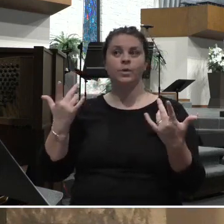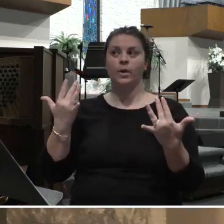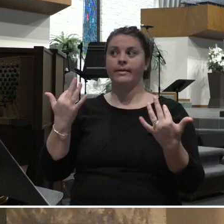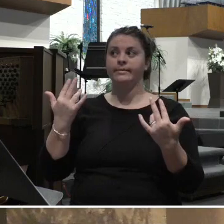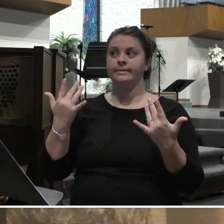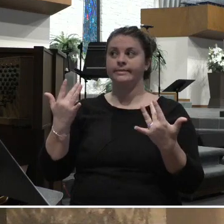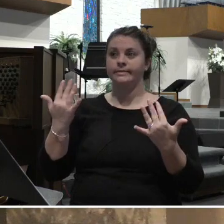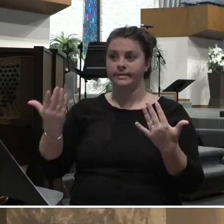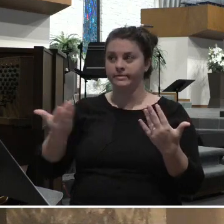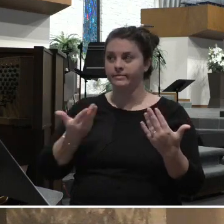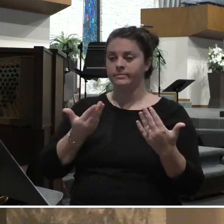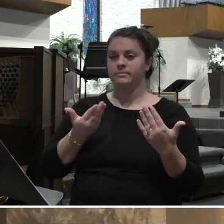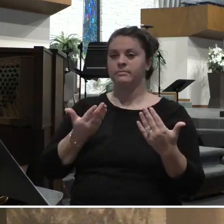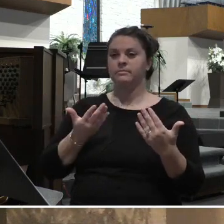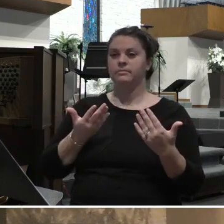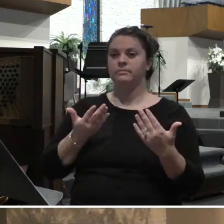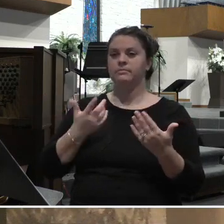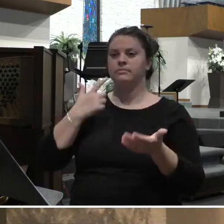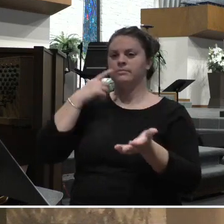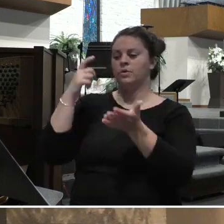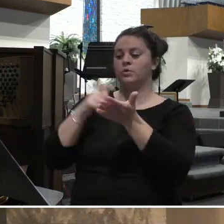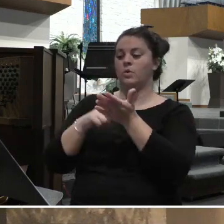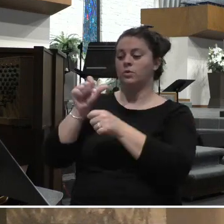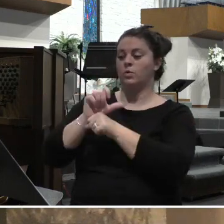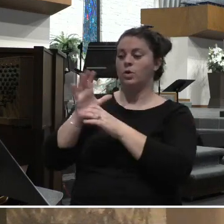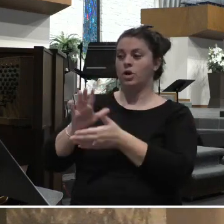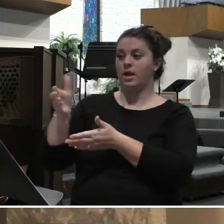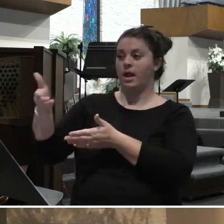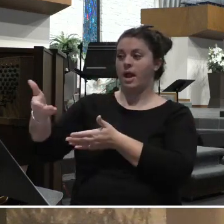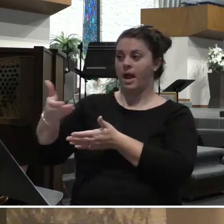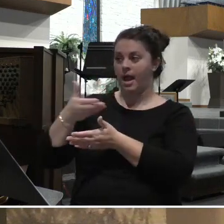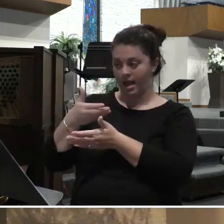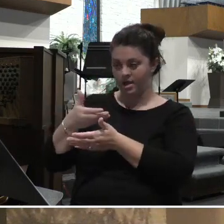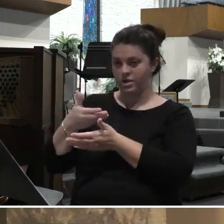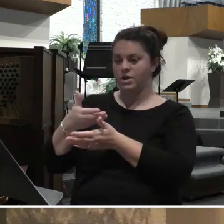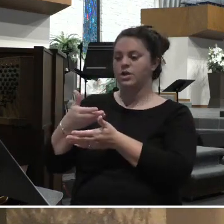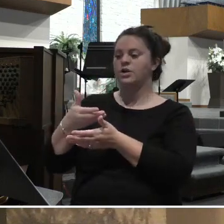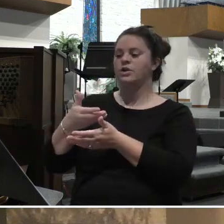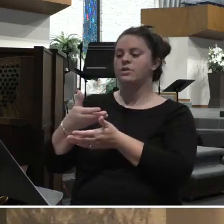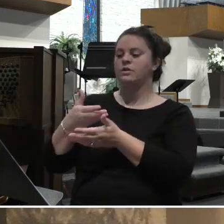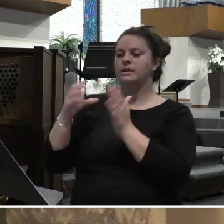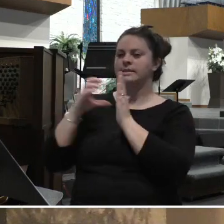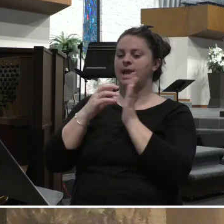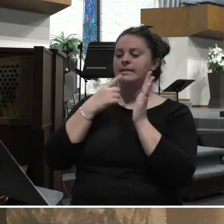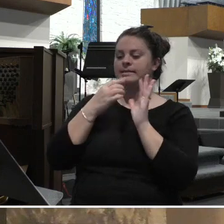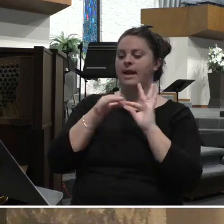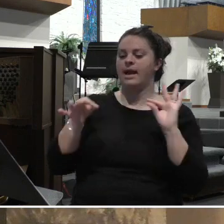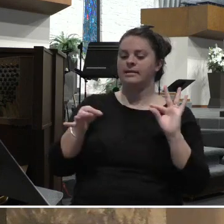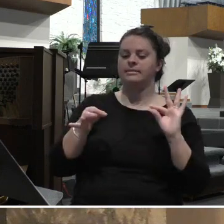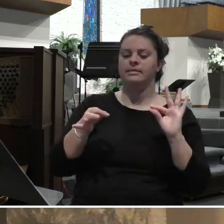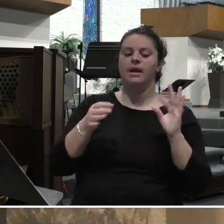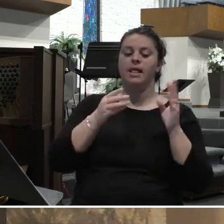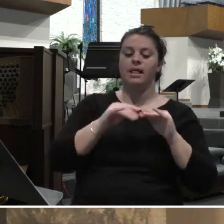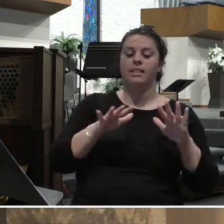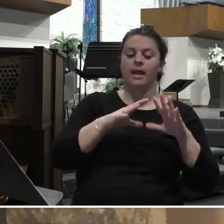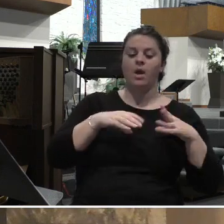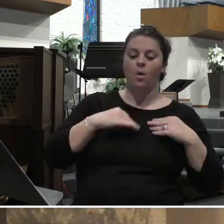when these workers are hired, did you notice what the text says? The landowner says, I will pay you what is right.